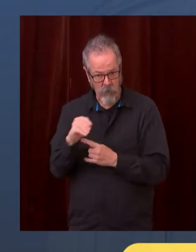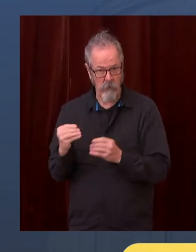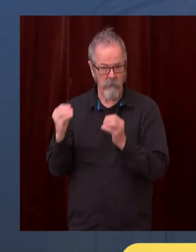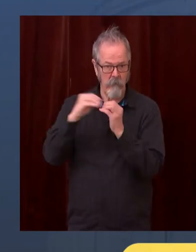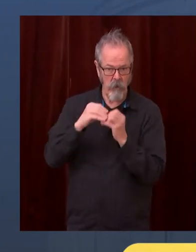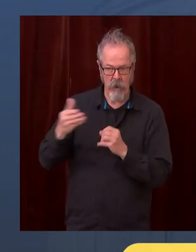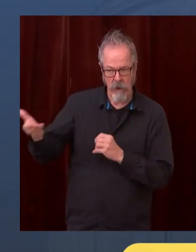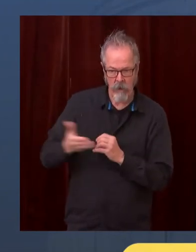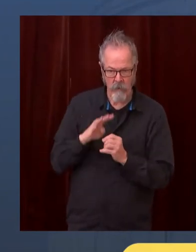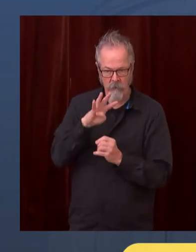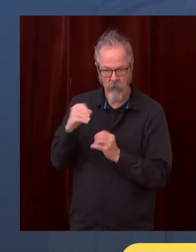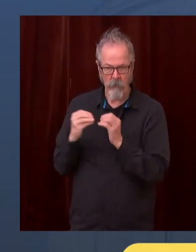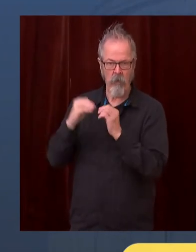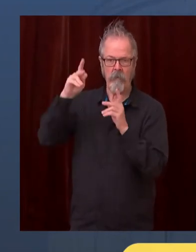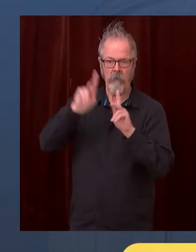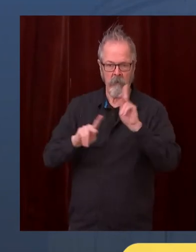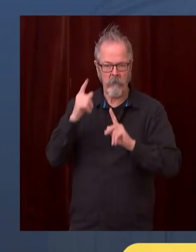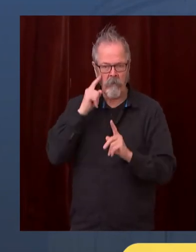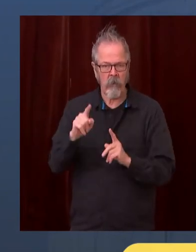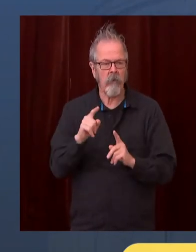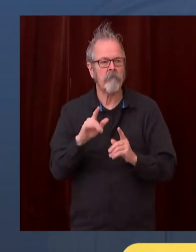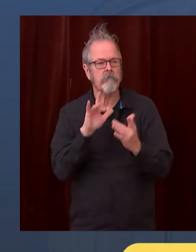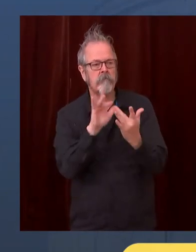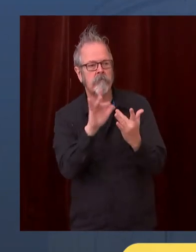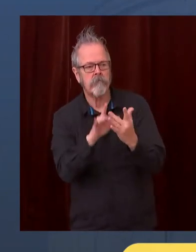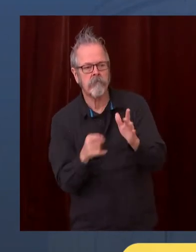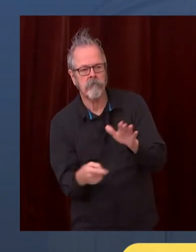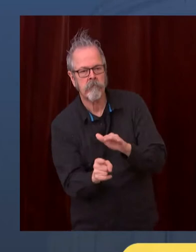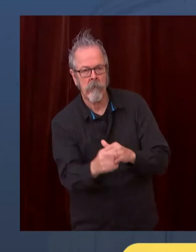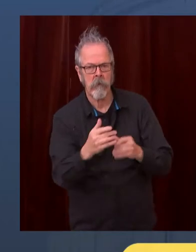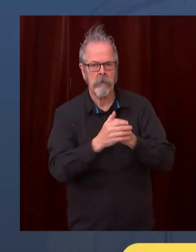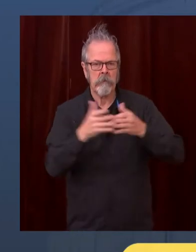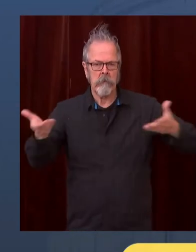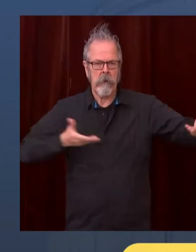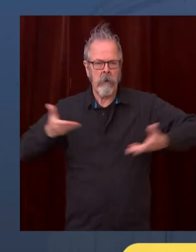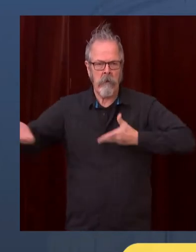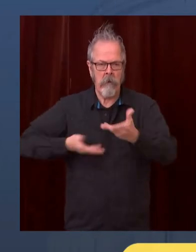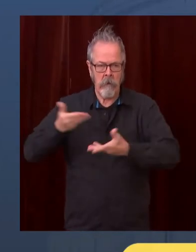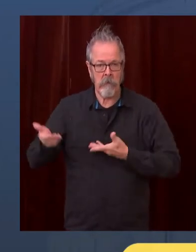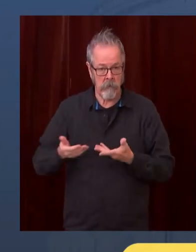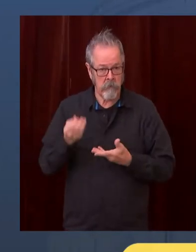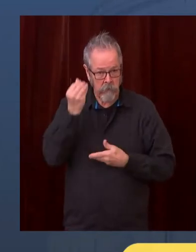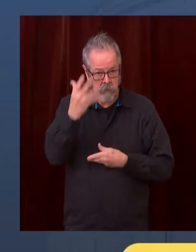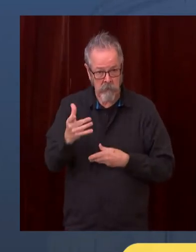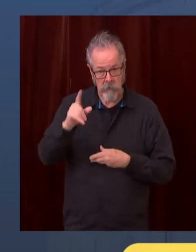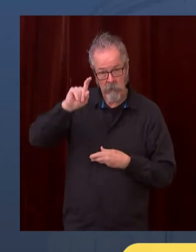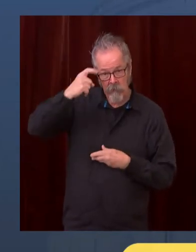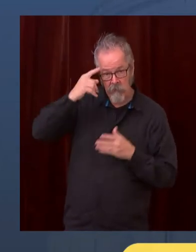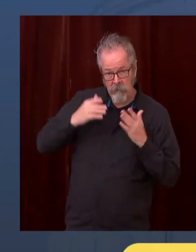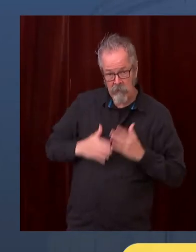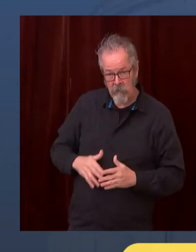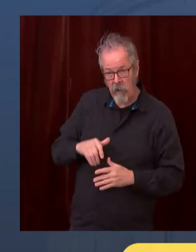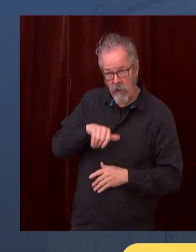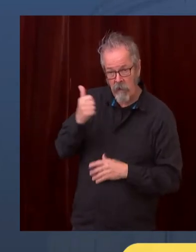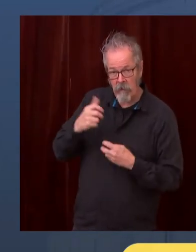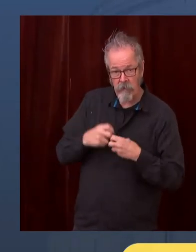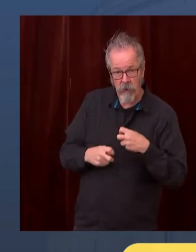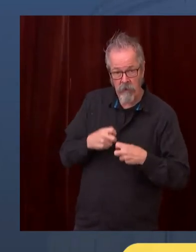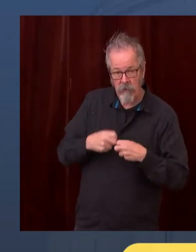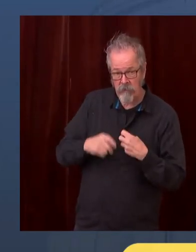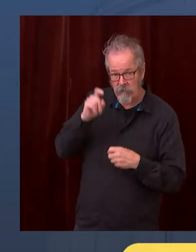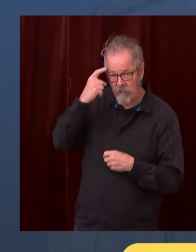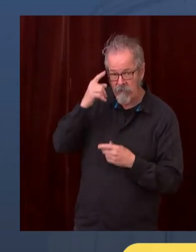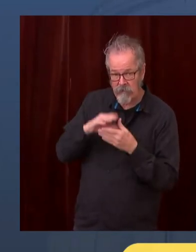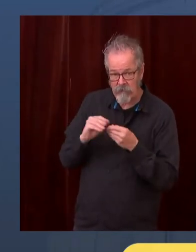the phone or text messages. We need cooperation from the public. And we need more cooperation. I've talked to some contact tracers